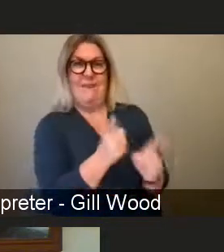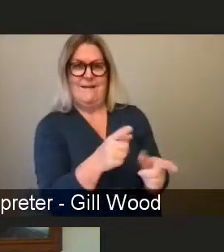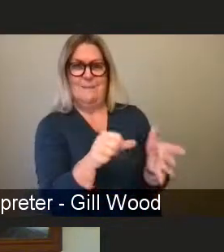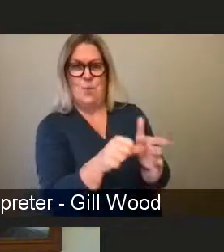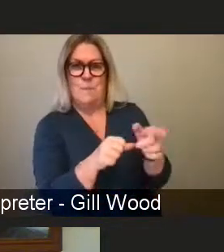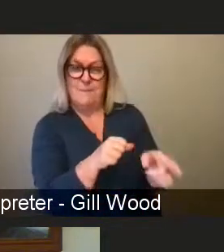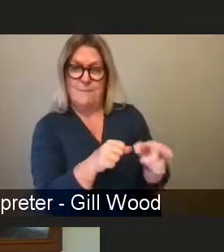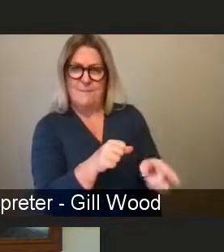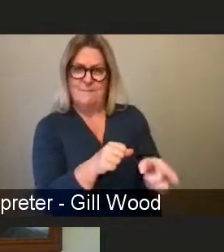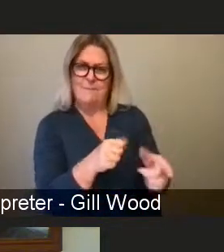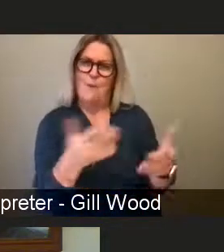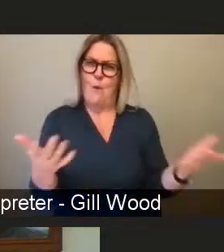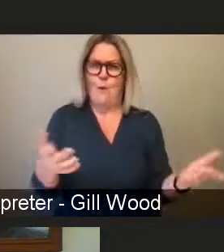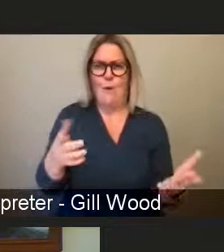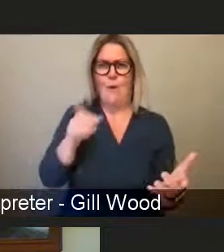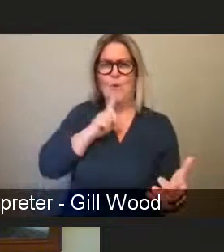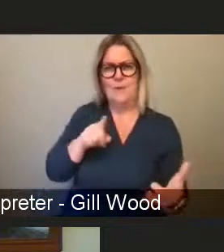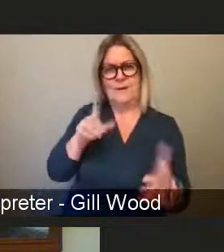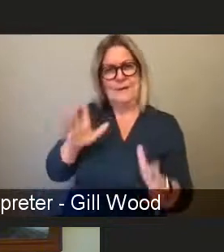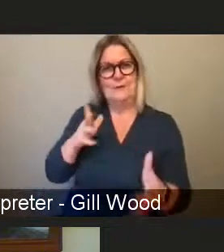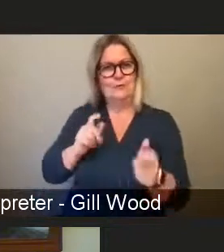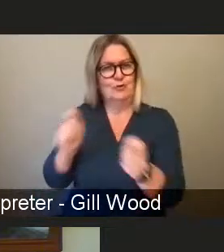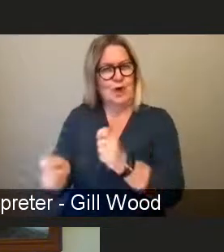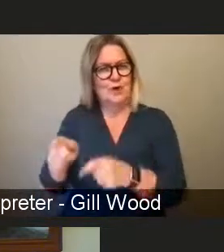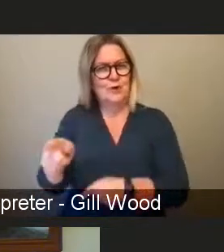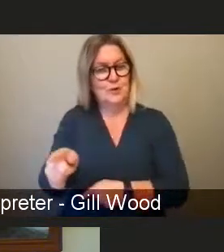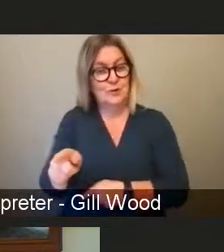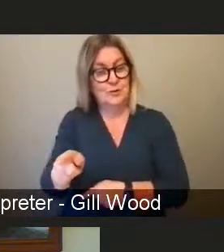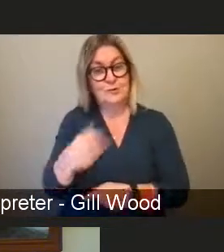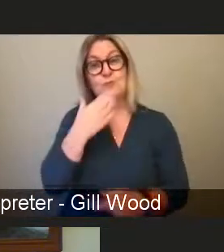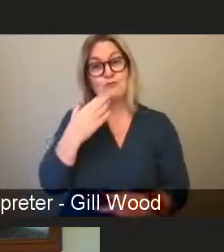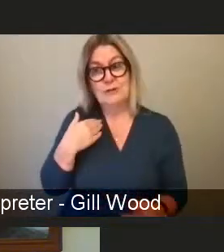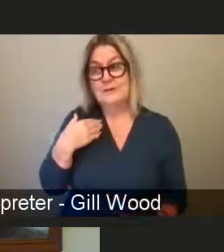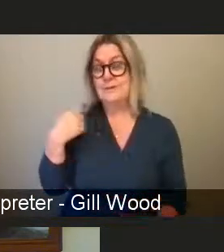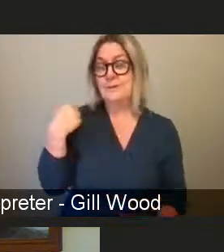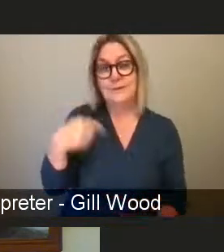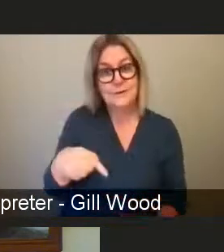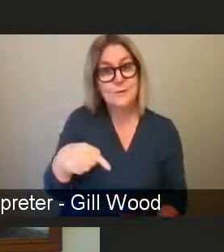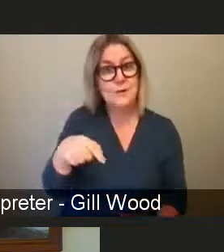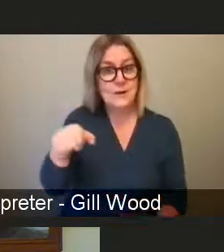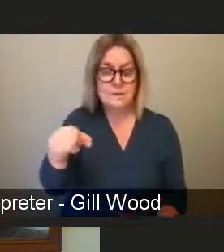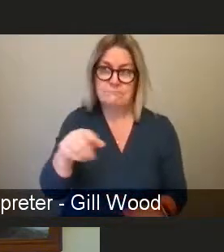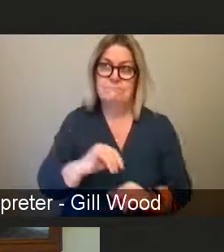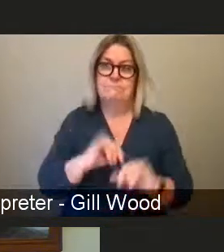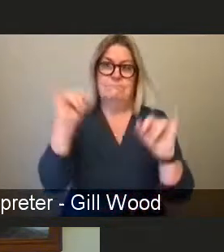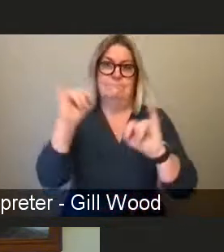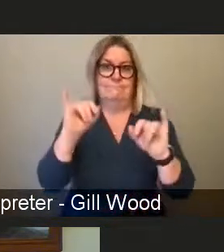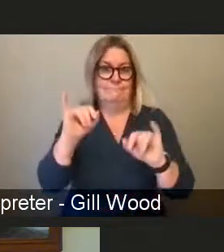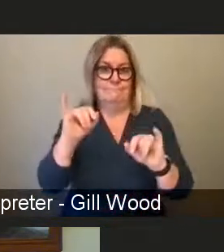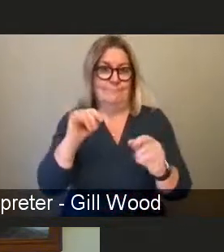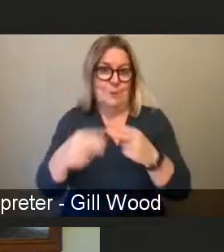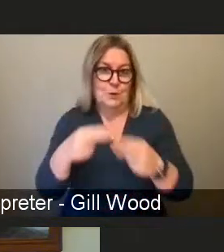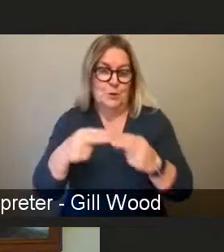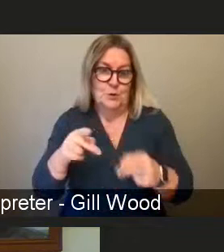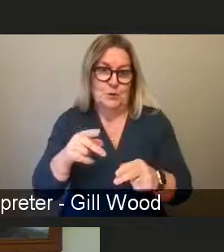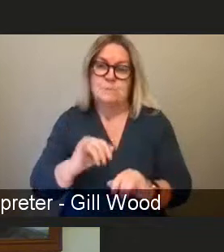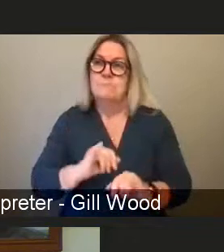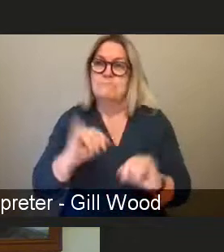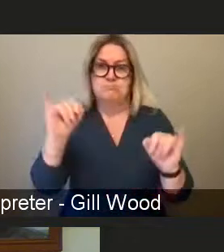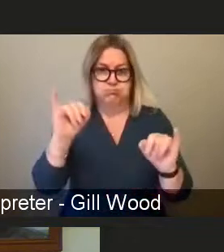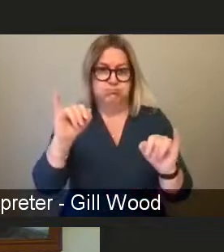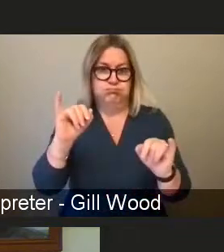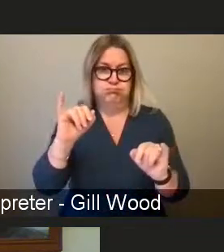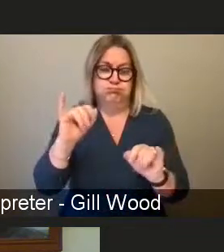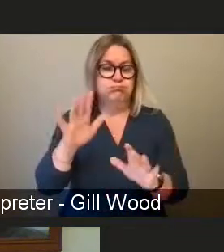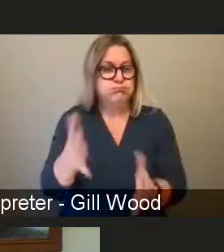the spiking drinks and injections that we've just heard about over the last couple of days is horrendous, and it's terribly disturbing. But,